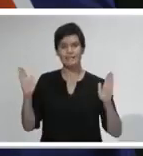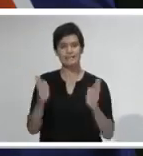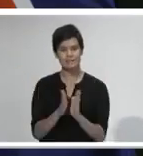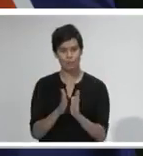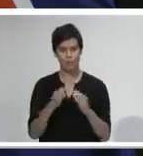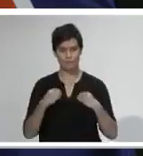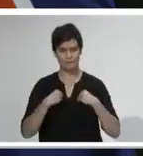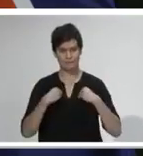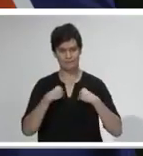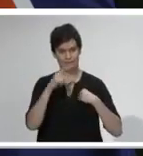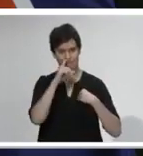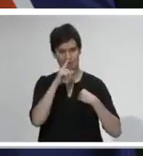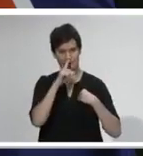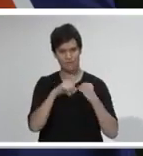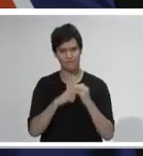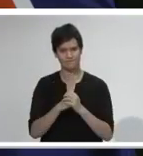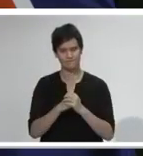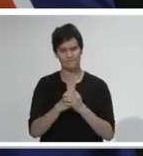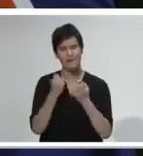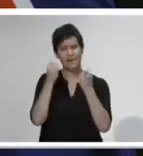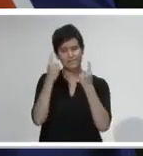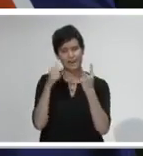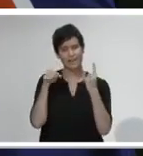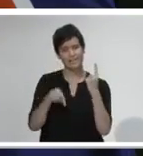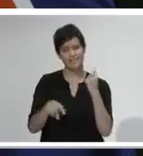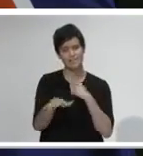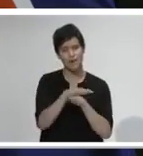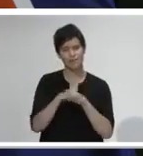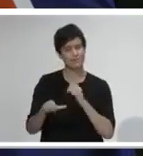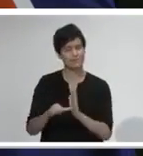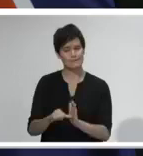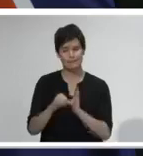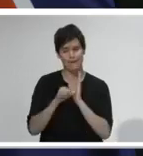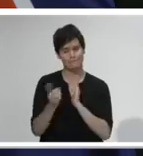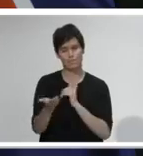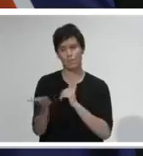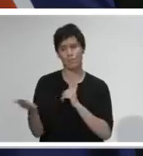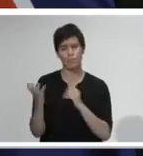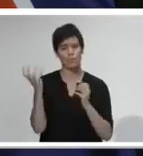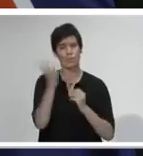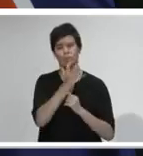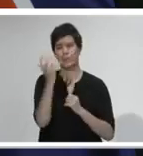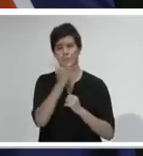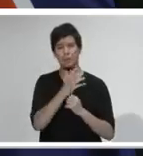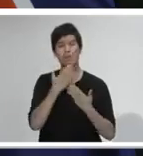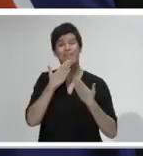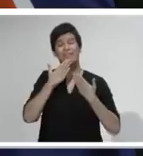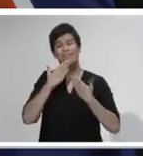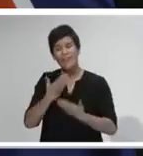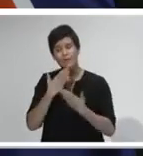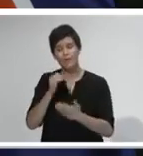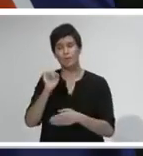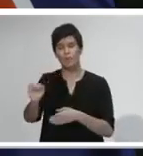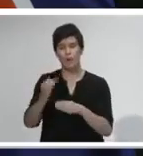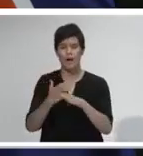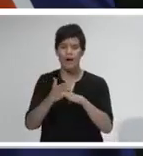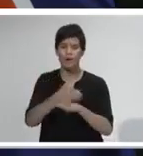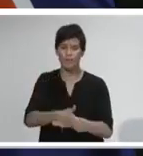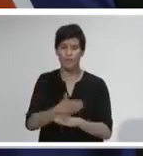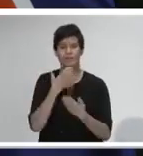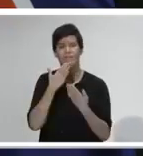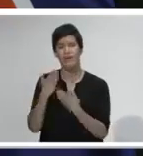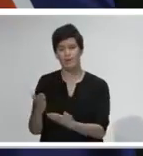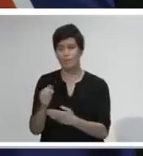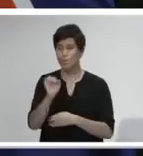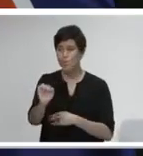Nobody underestimates how hard the situation is for all of you. But I want to thank you for pouring so much effort into keeping your